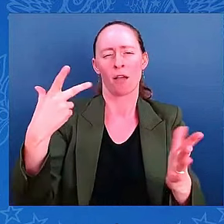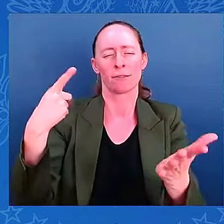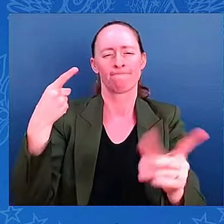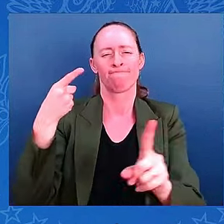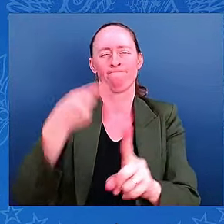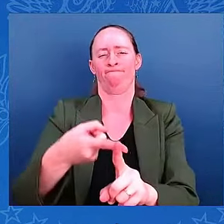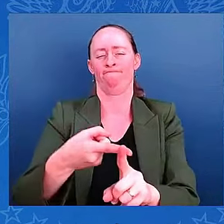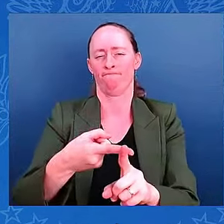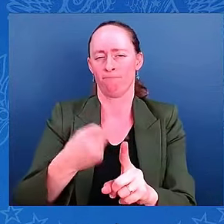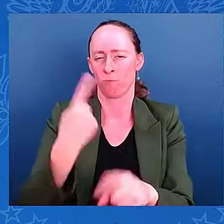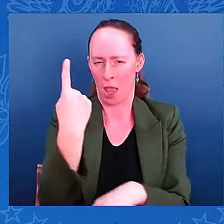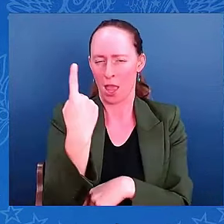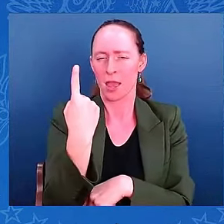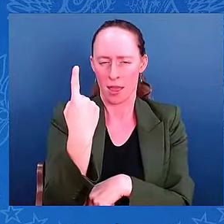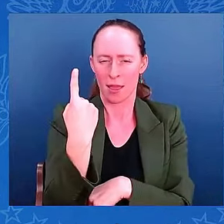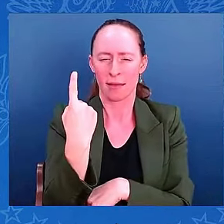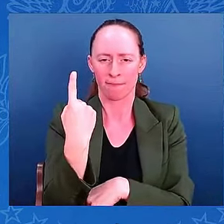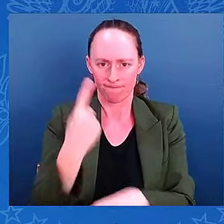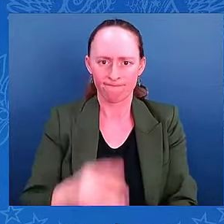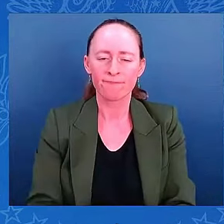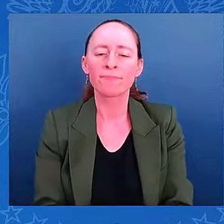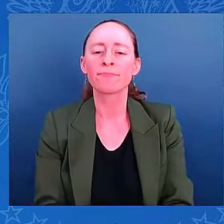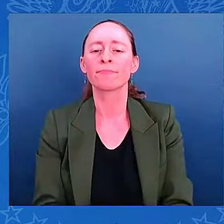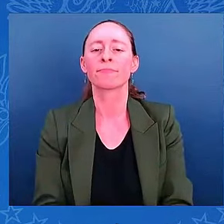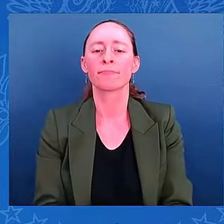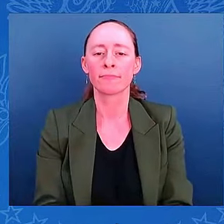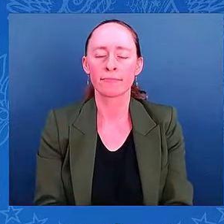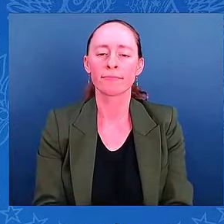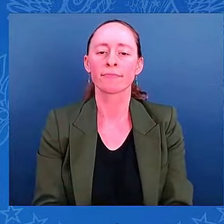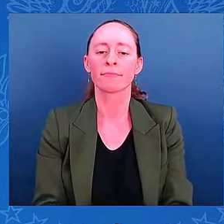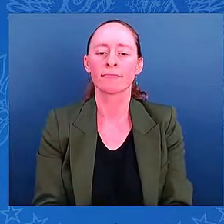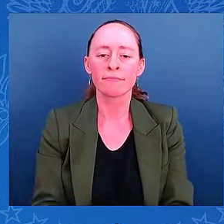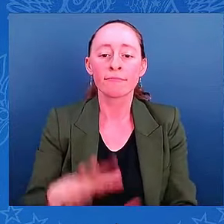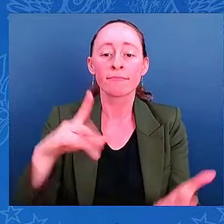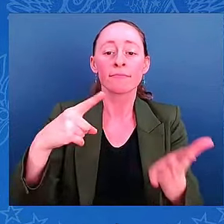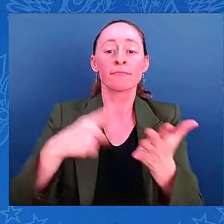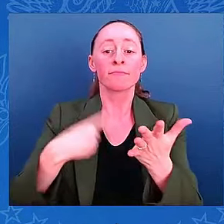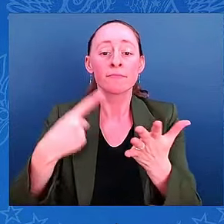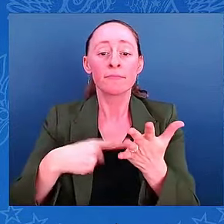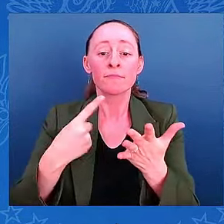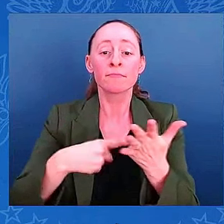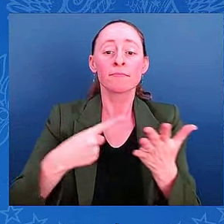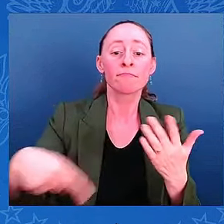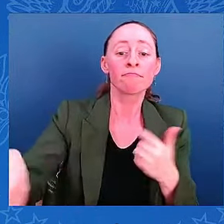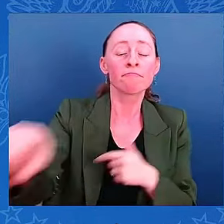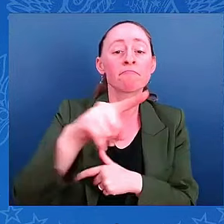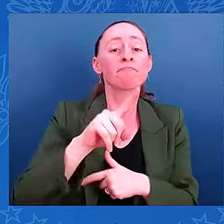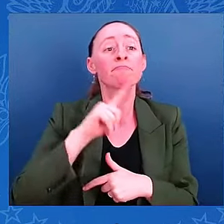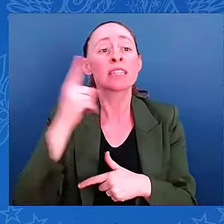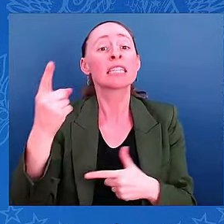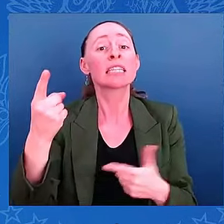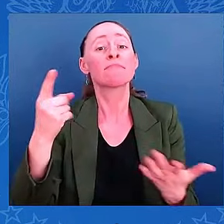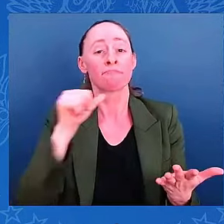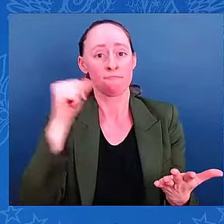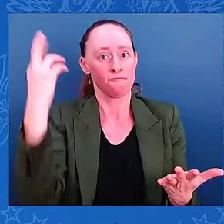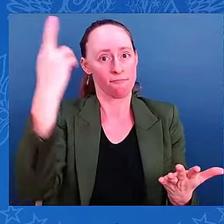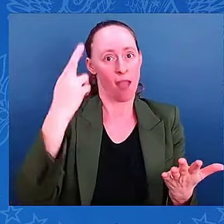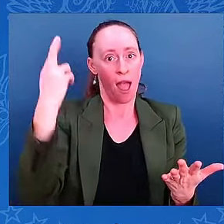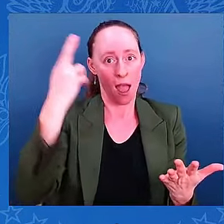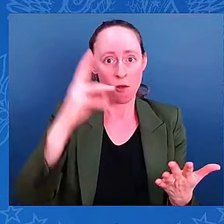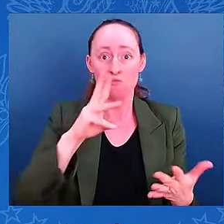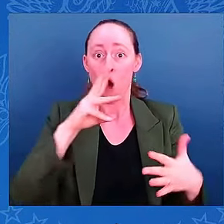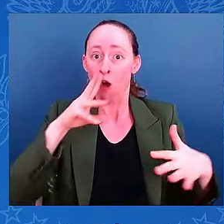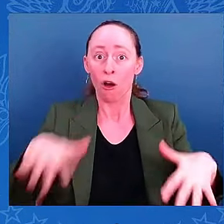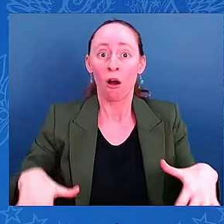sometimes it takes days for rivers to crest after a major storm like this. Are there any particular areas of